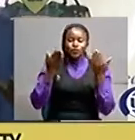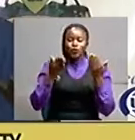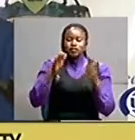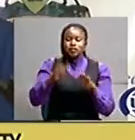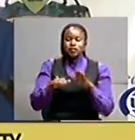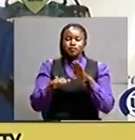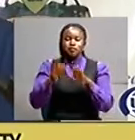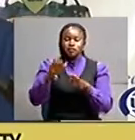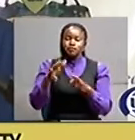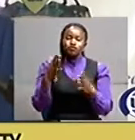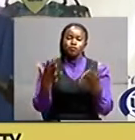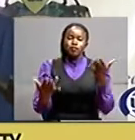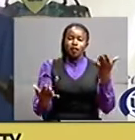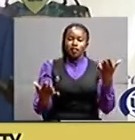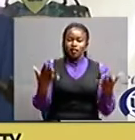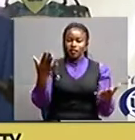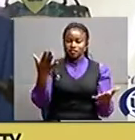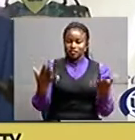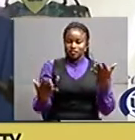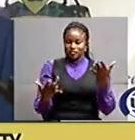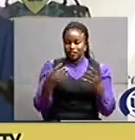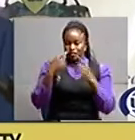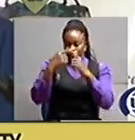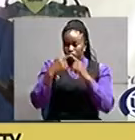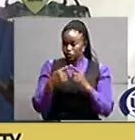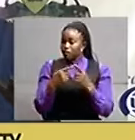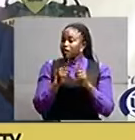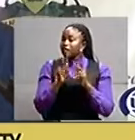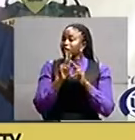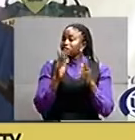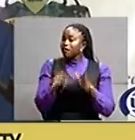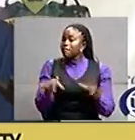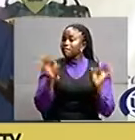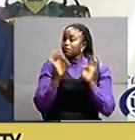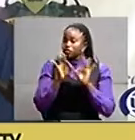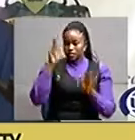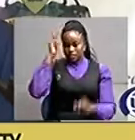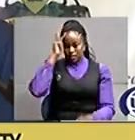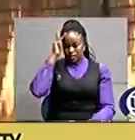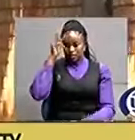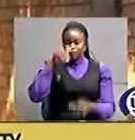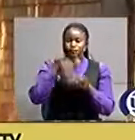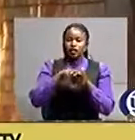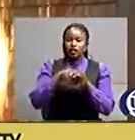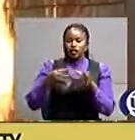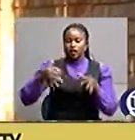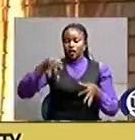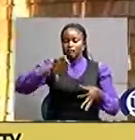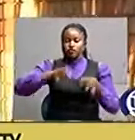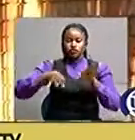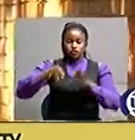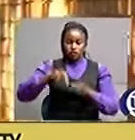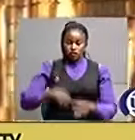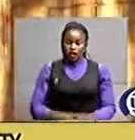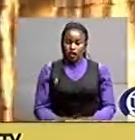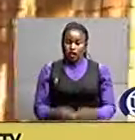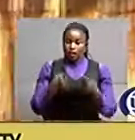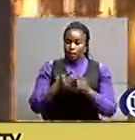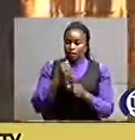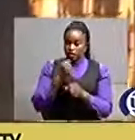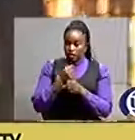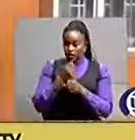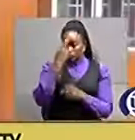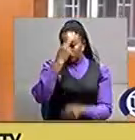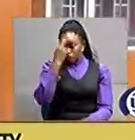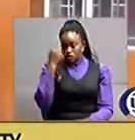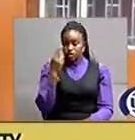equations. This is a very important skill in chemistry. However, female students at